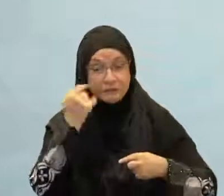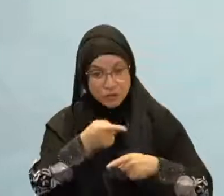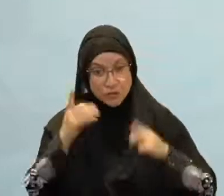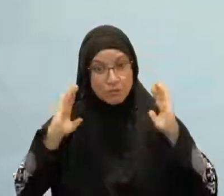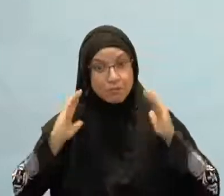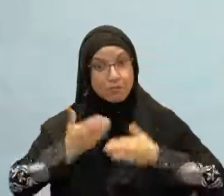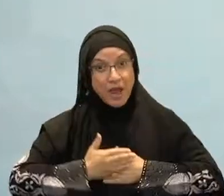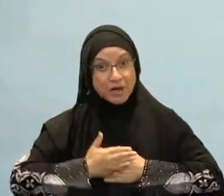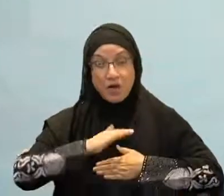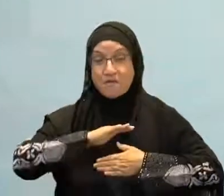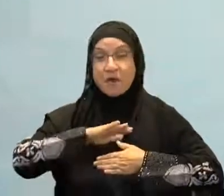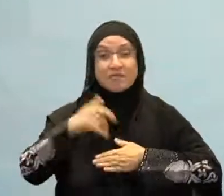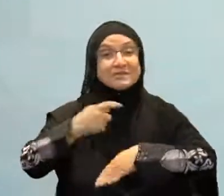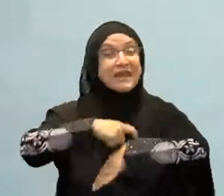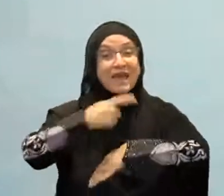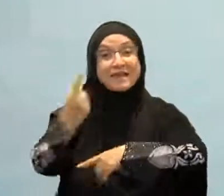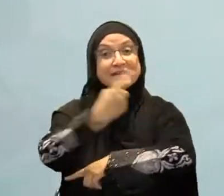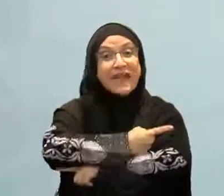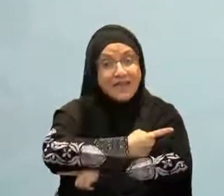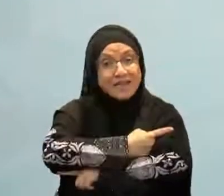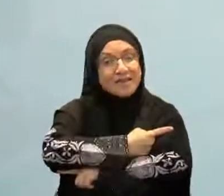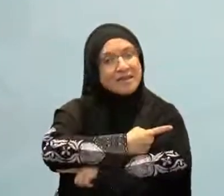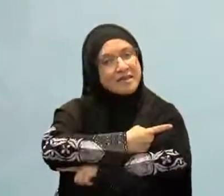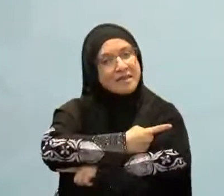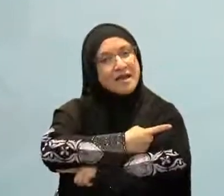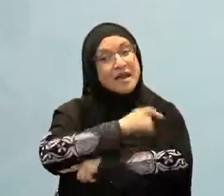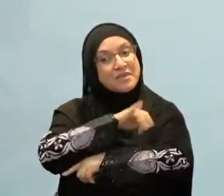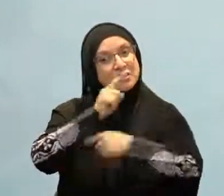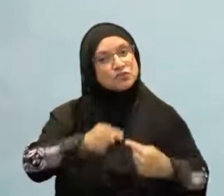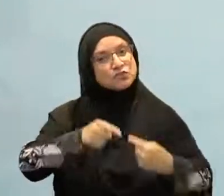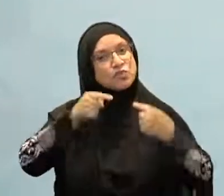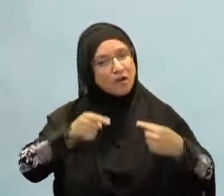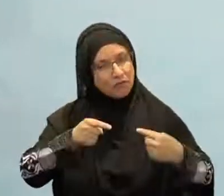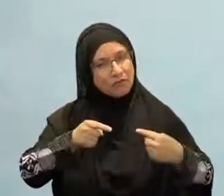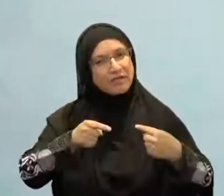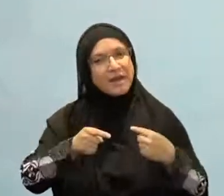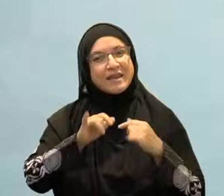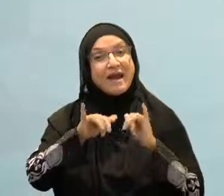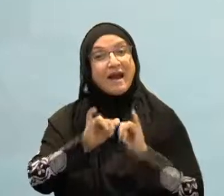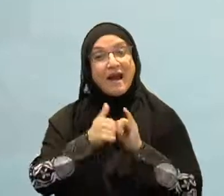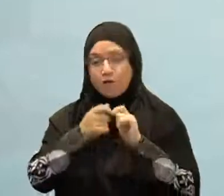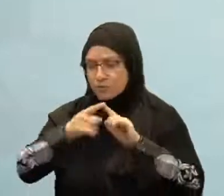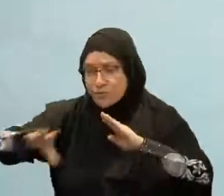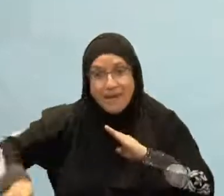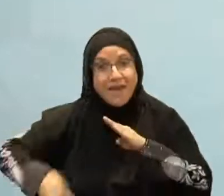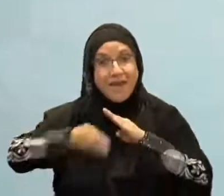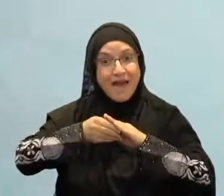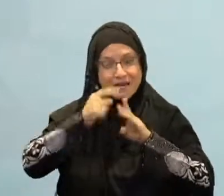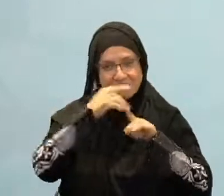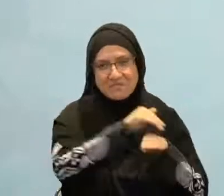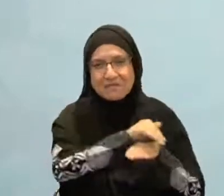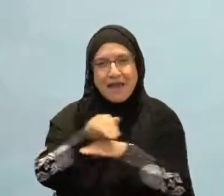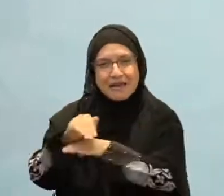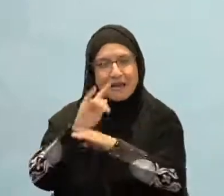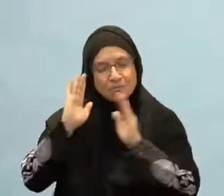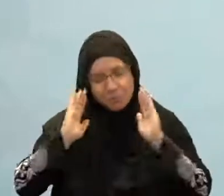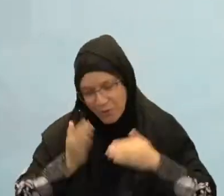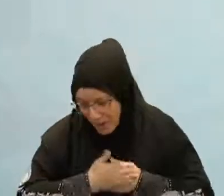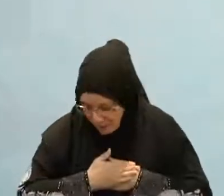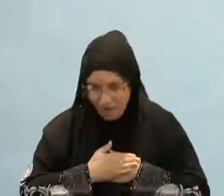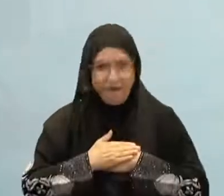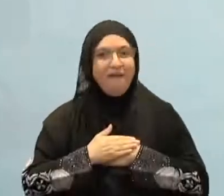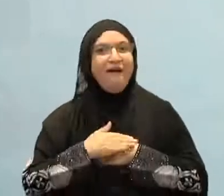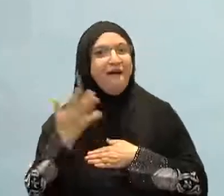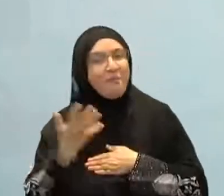special ten nights, and that's it. And we don't really touch it. And maybe one day, my faith will get to the point that I feel